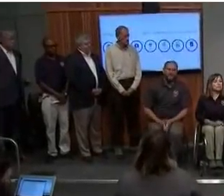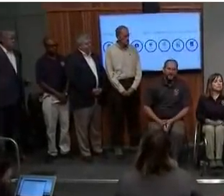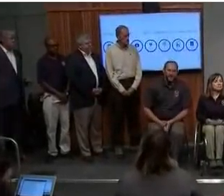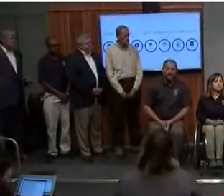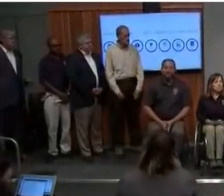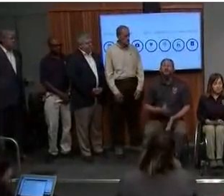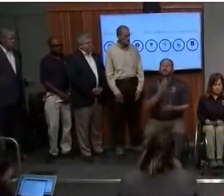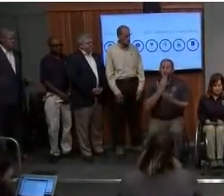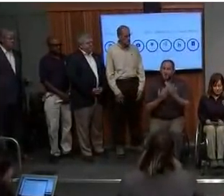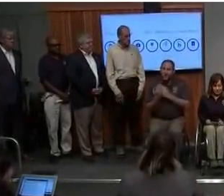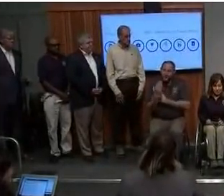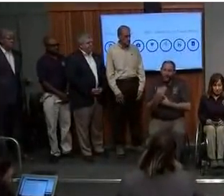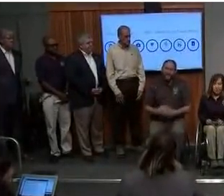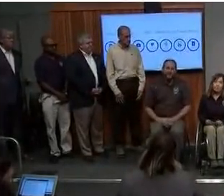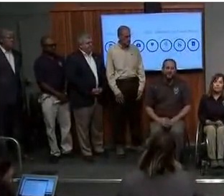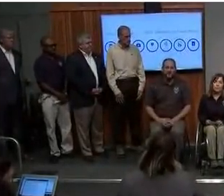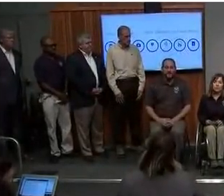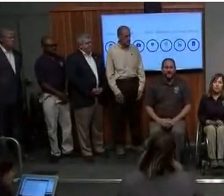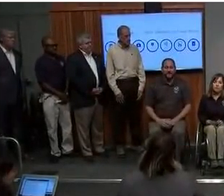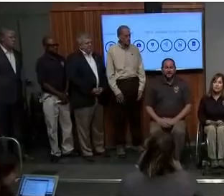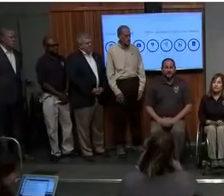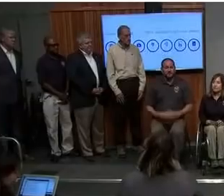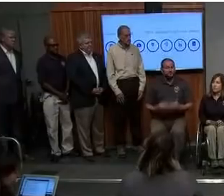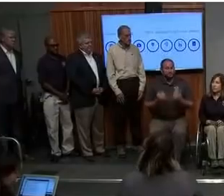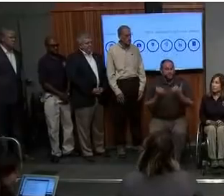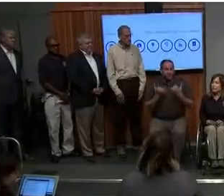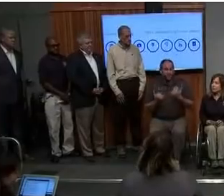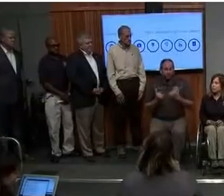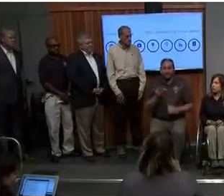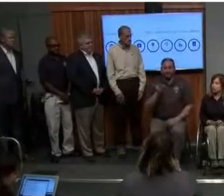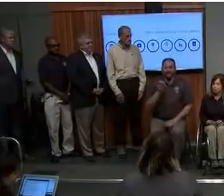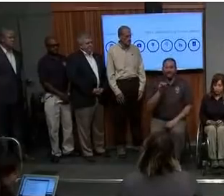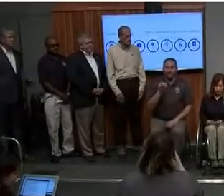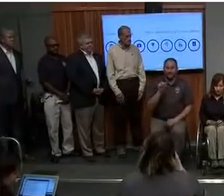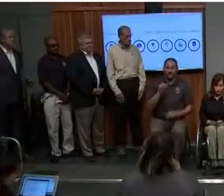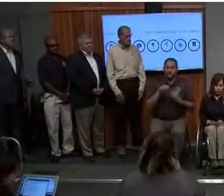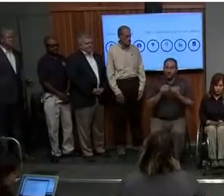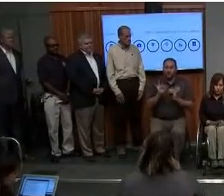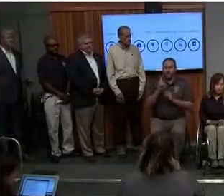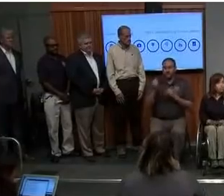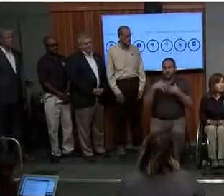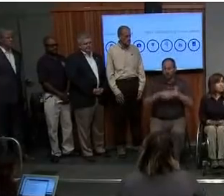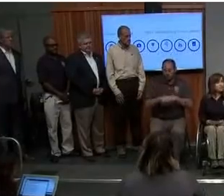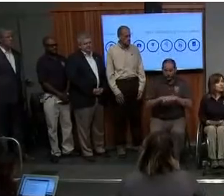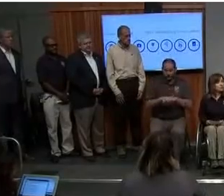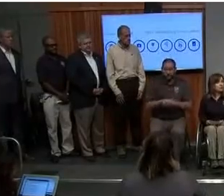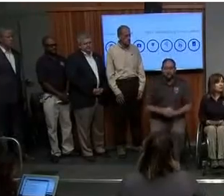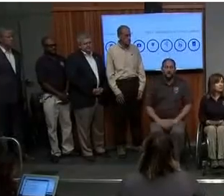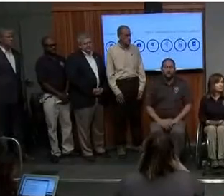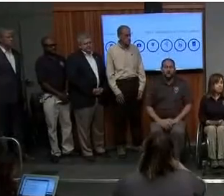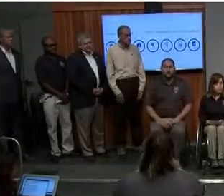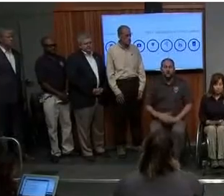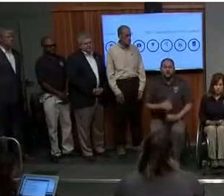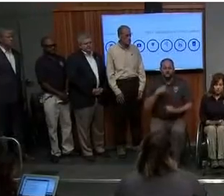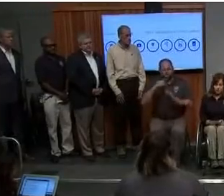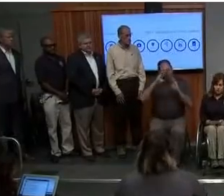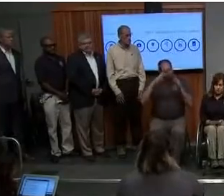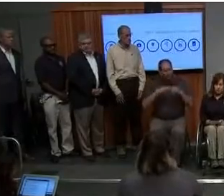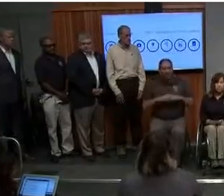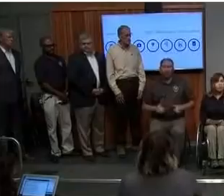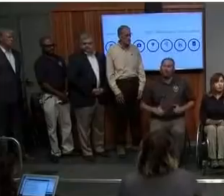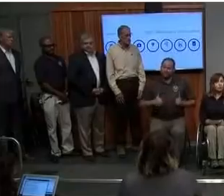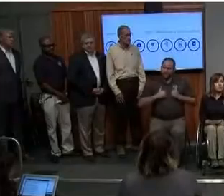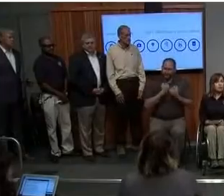Good morning. Today, FEMA's Office of Disability Integration and Coordination remains focused on life safety for people with